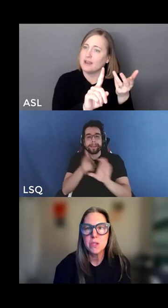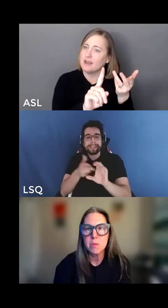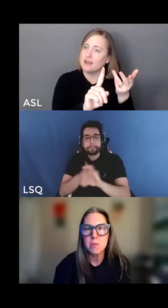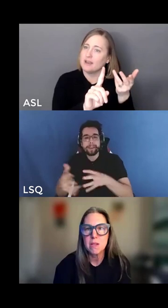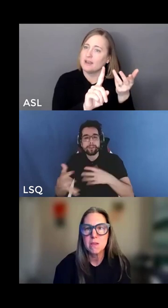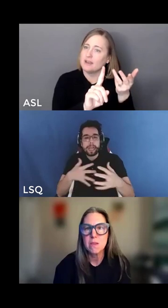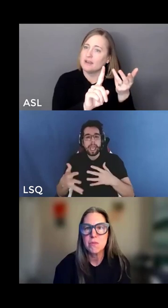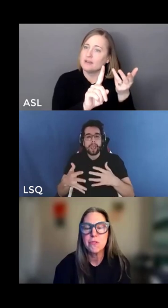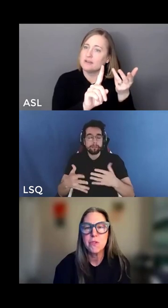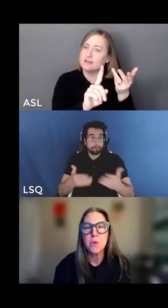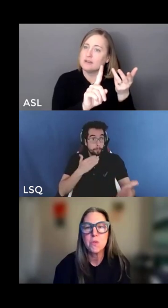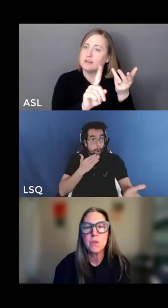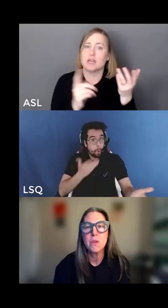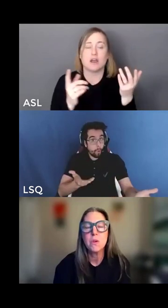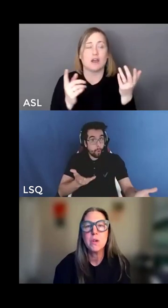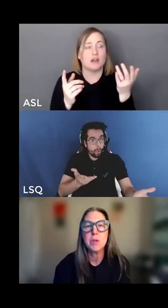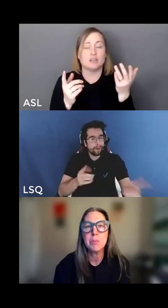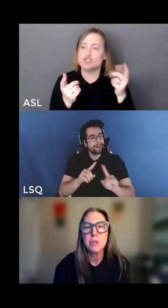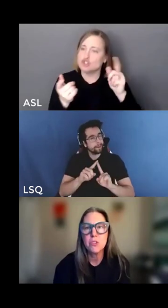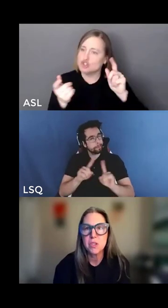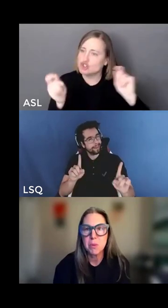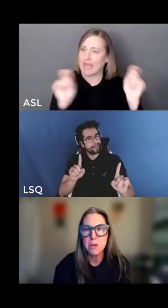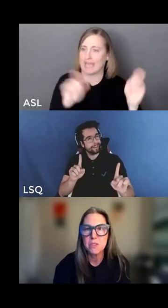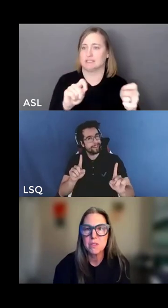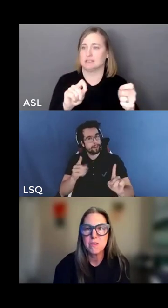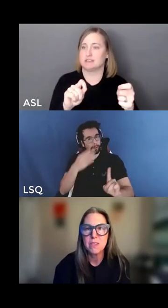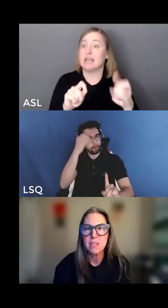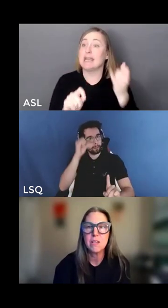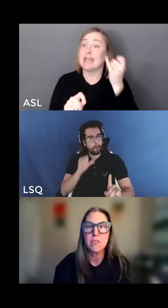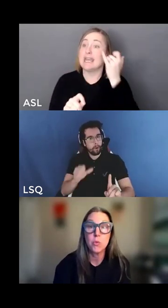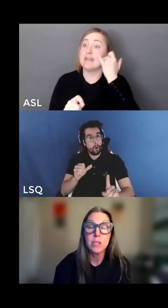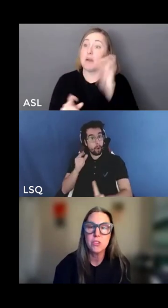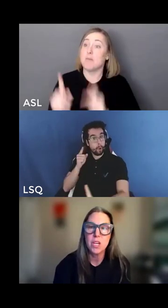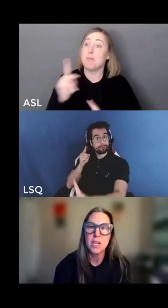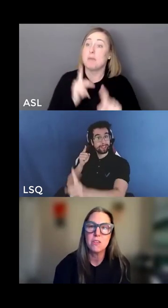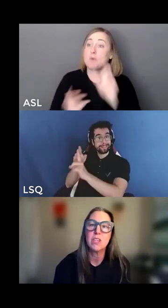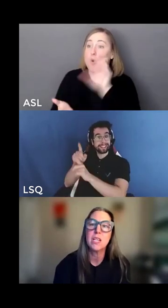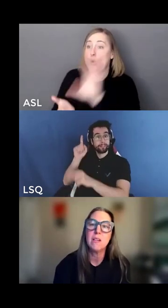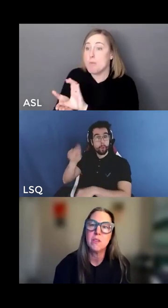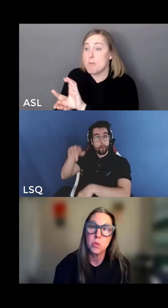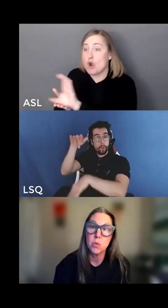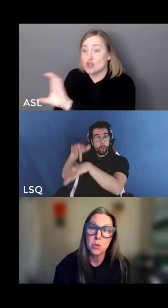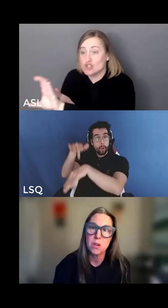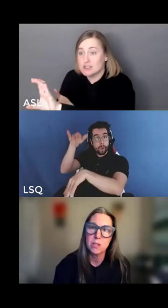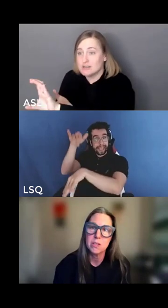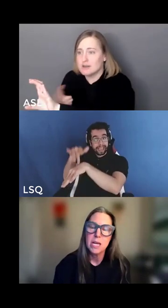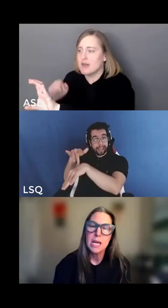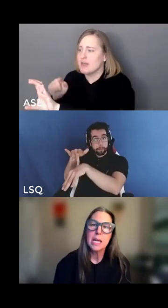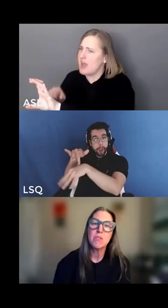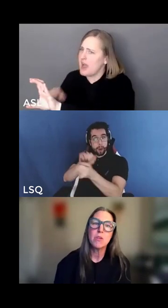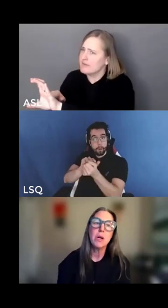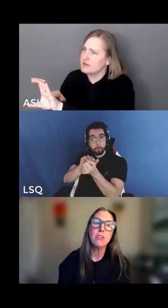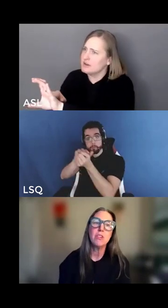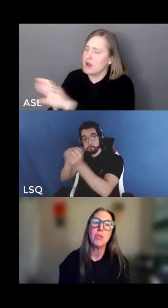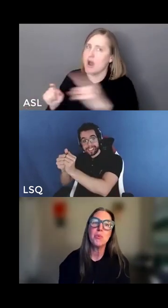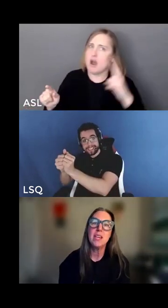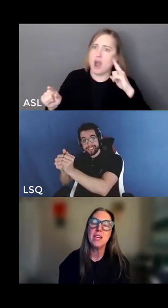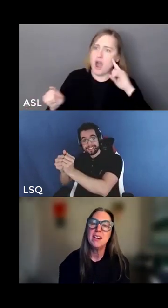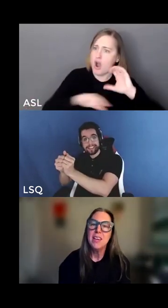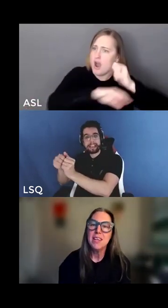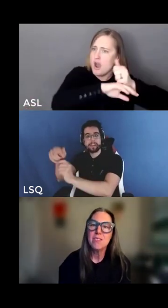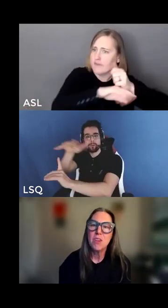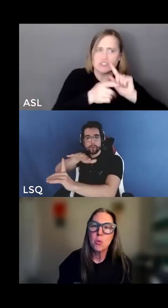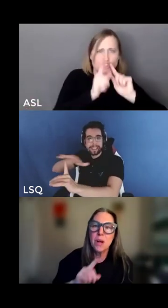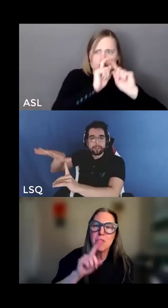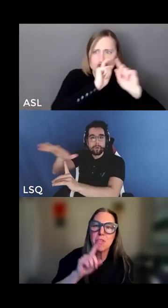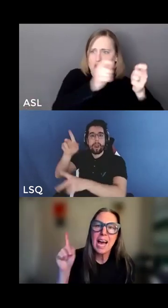material circumstances for folks who have been pushed to the margins it's real change in the real world and so question three